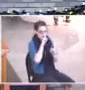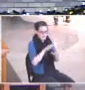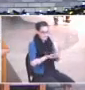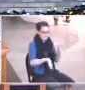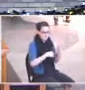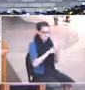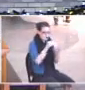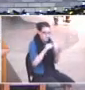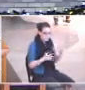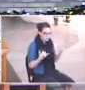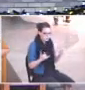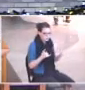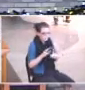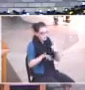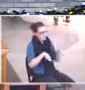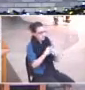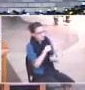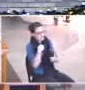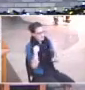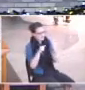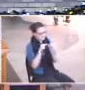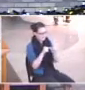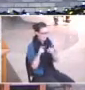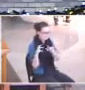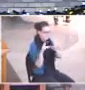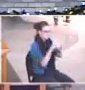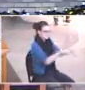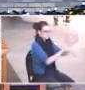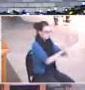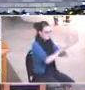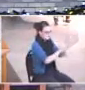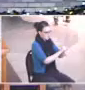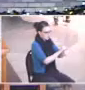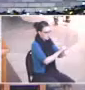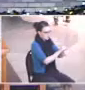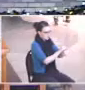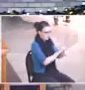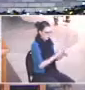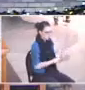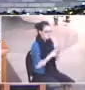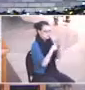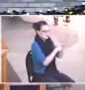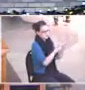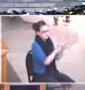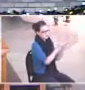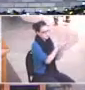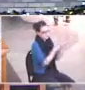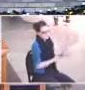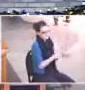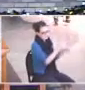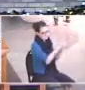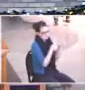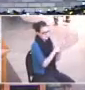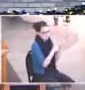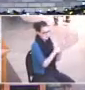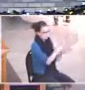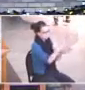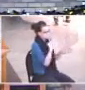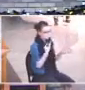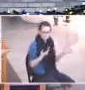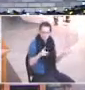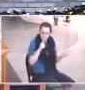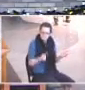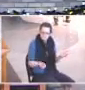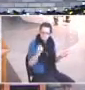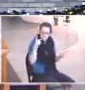let's continue to migrate toward the temple. We lift Jesus up as an example. He said, Don't you get it? I mean, we're